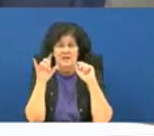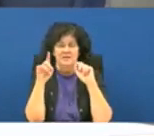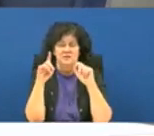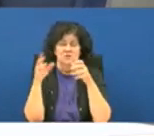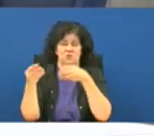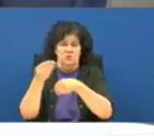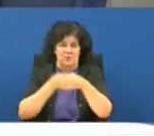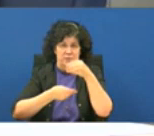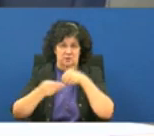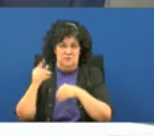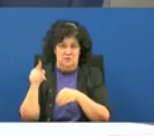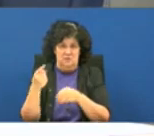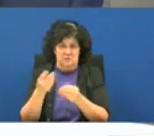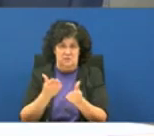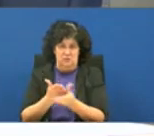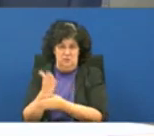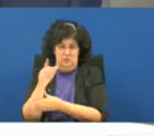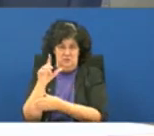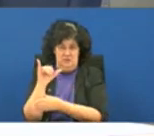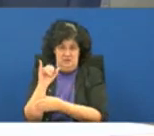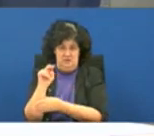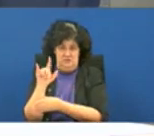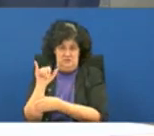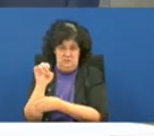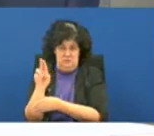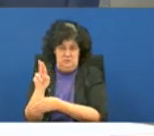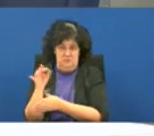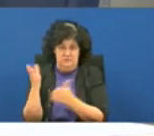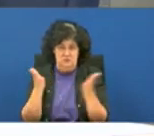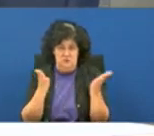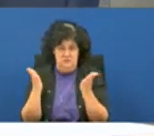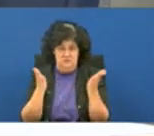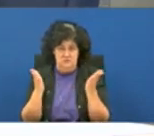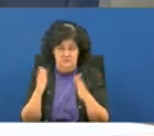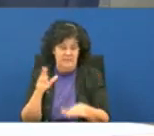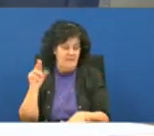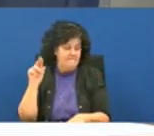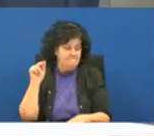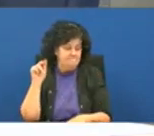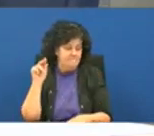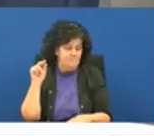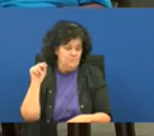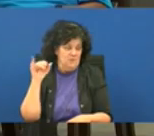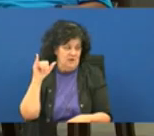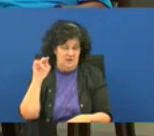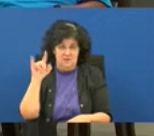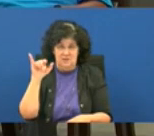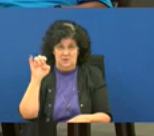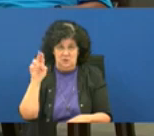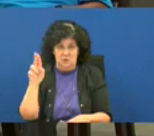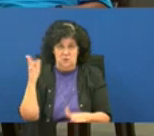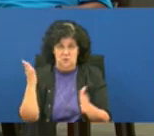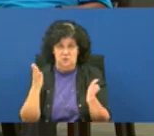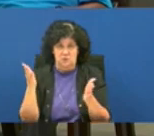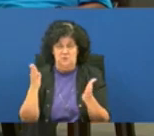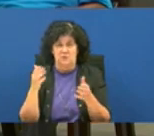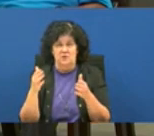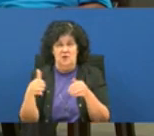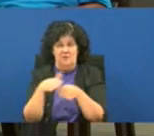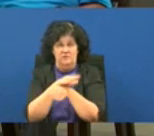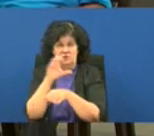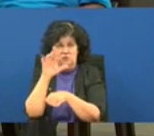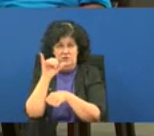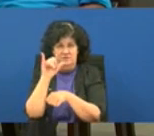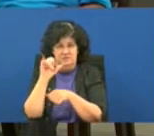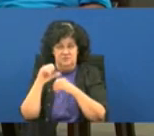so far have only been done through that in lieu of services agreement um no the in lieu of service covers the crisis stabilization because